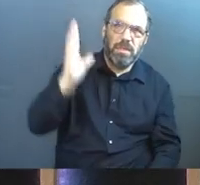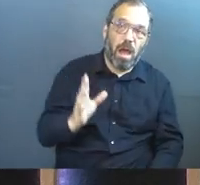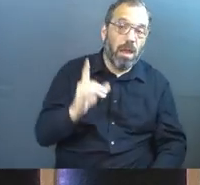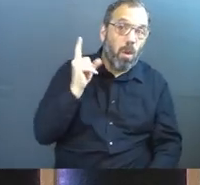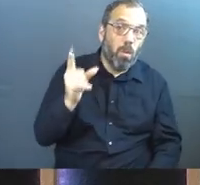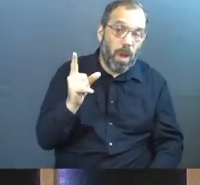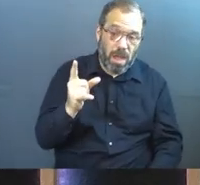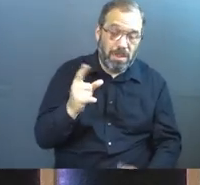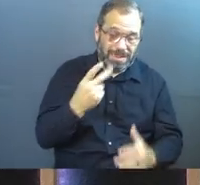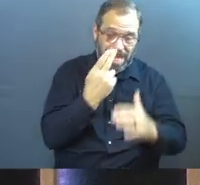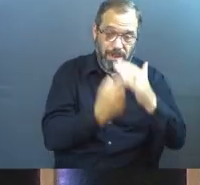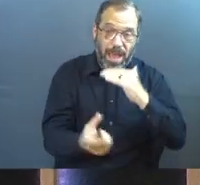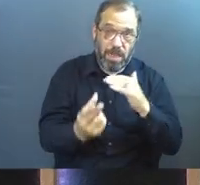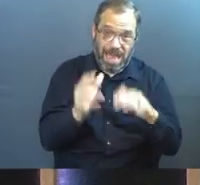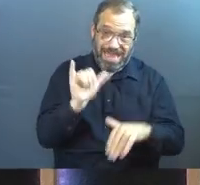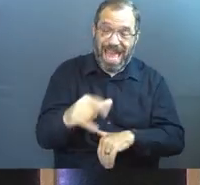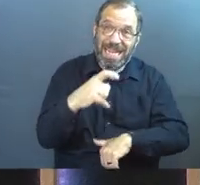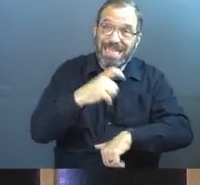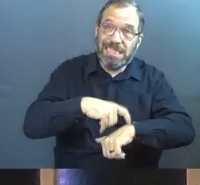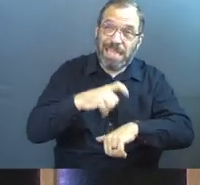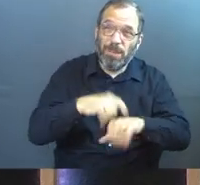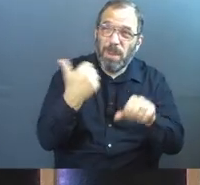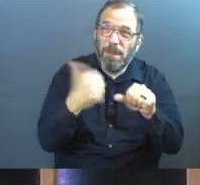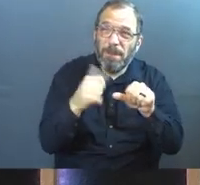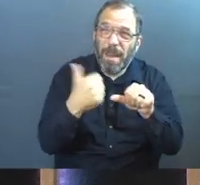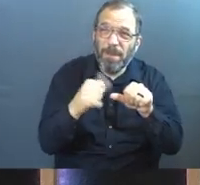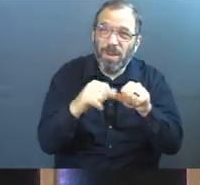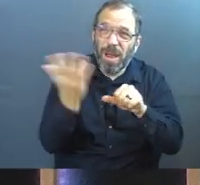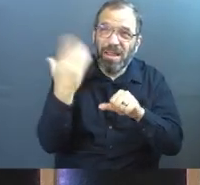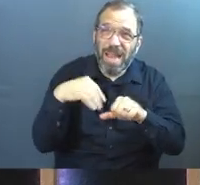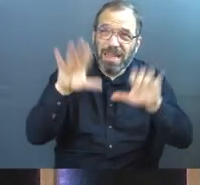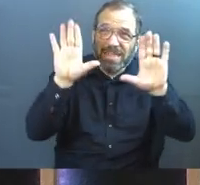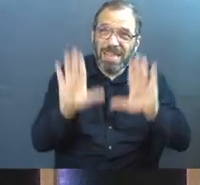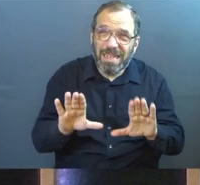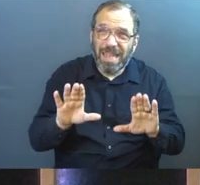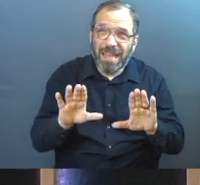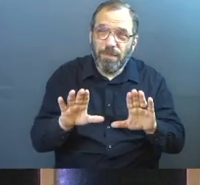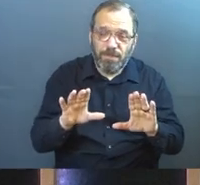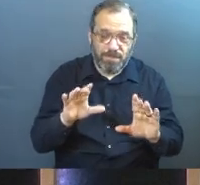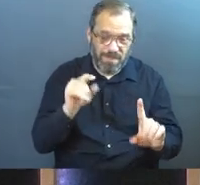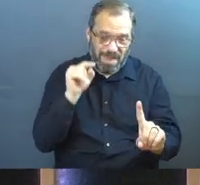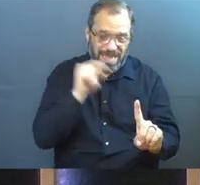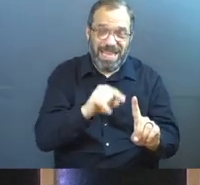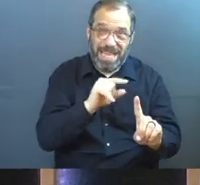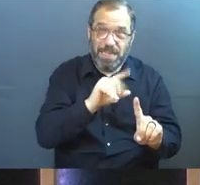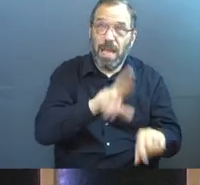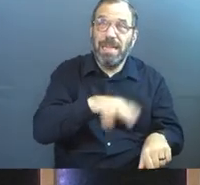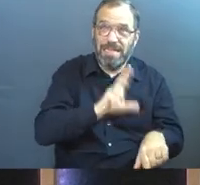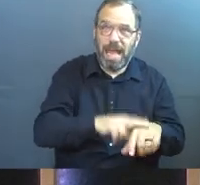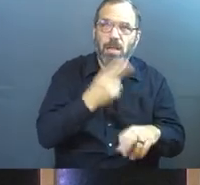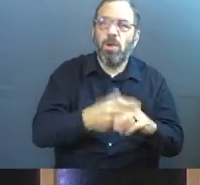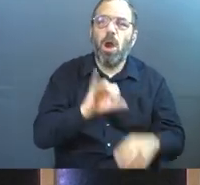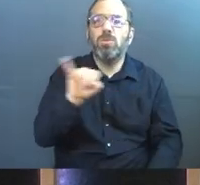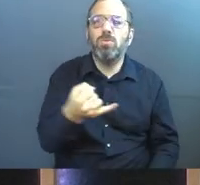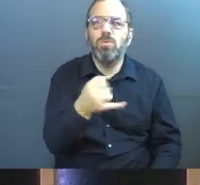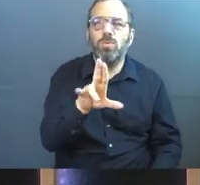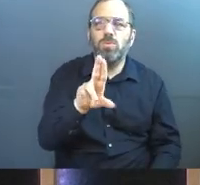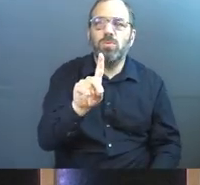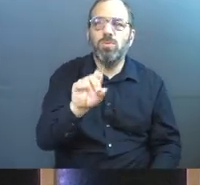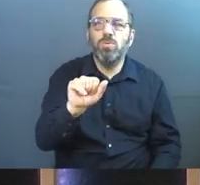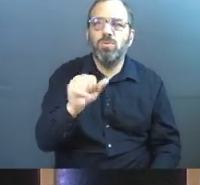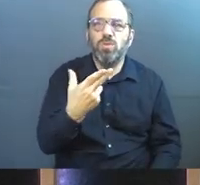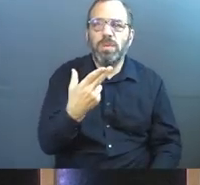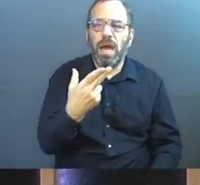And one of the things Habakkuk was dealing with at that time, if you remember last week, is that his nation, which was called Judah, was the southern